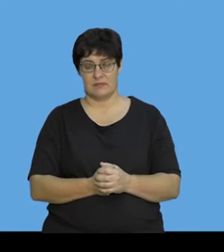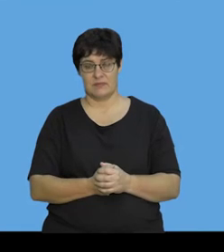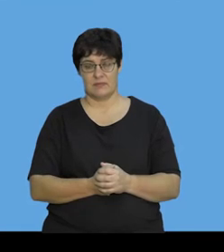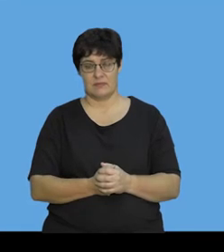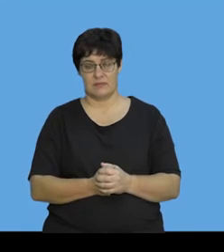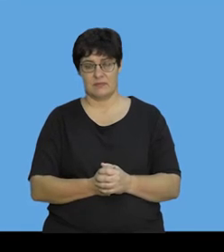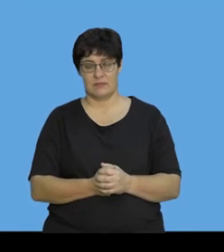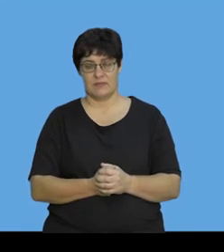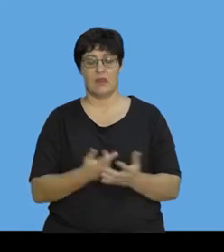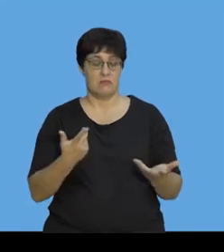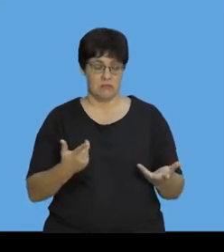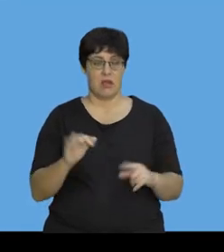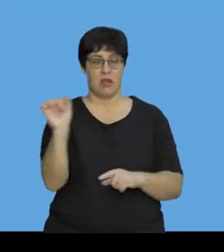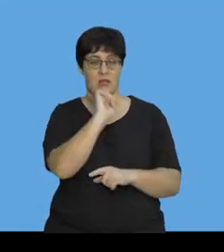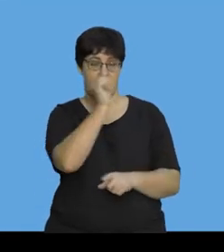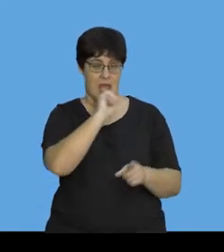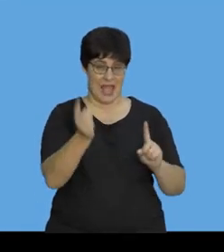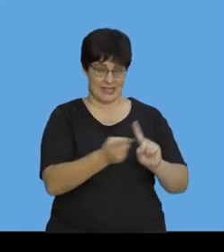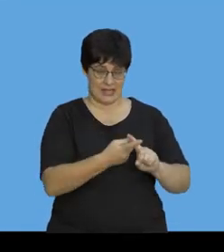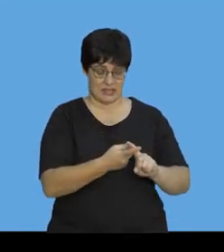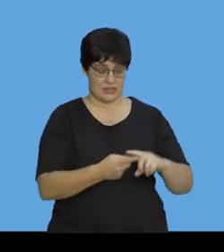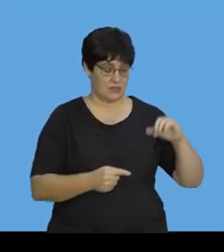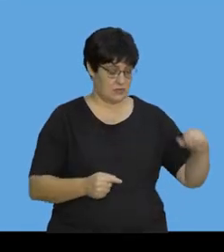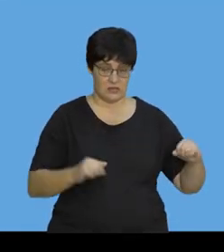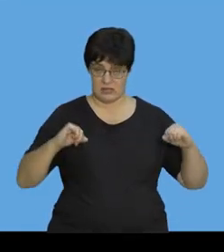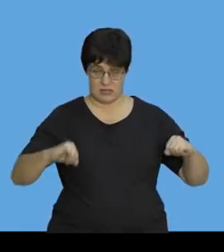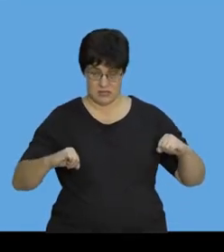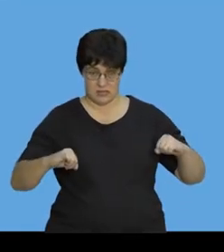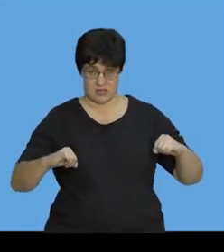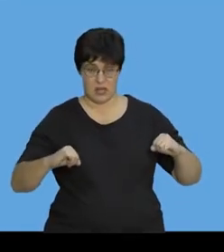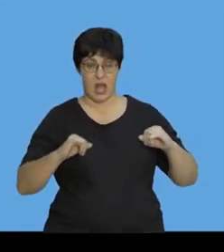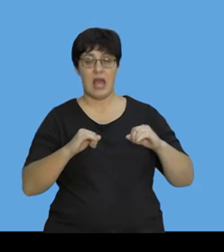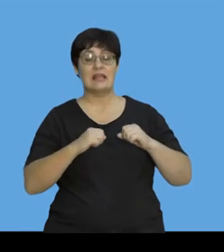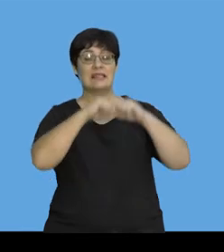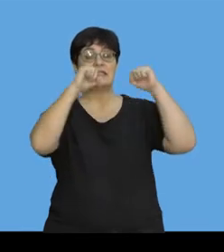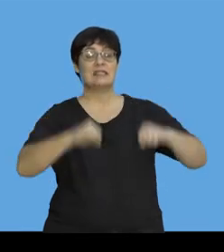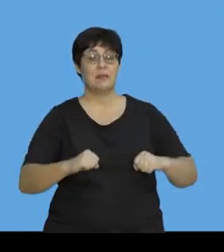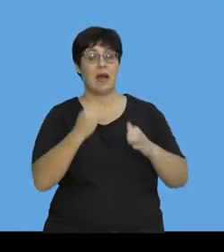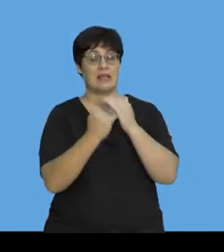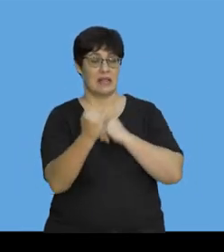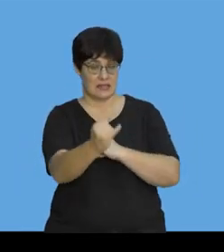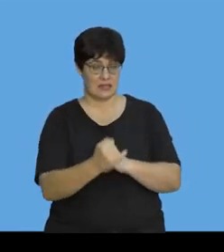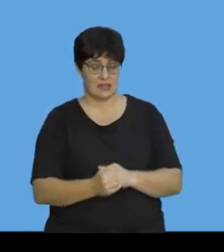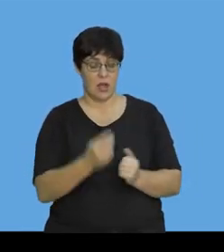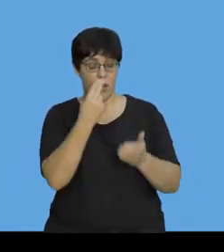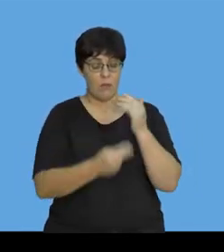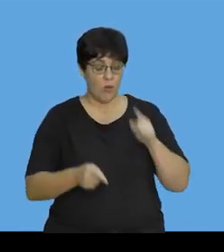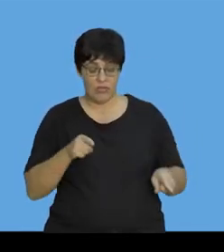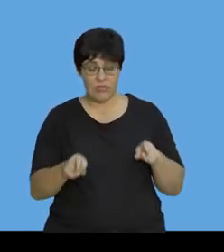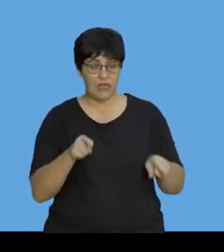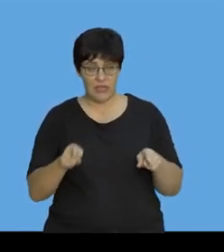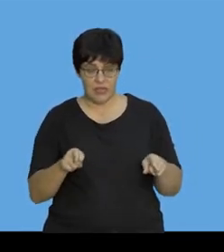during the collision between two objects in an isolated system, both